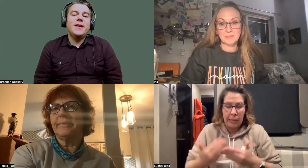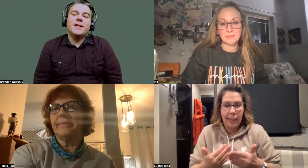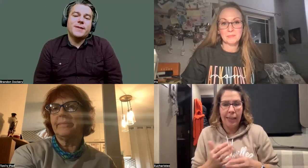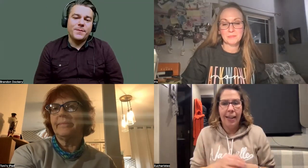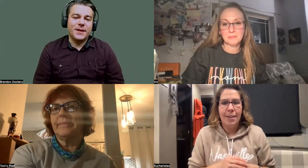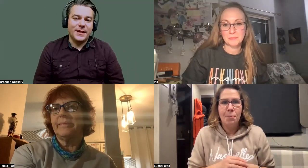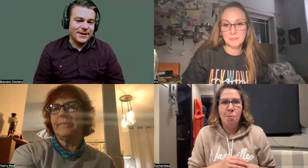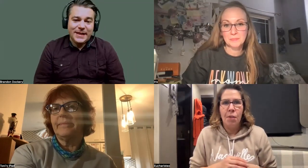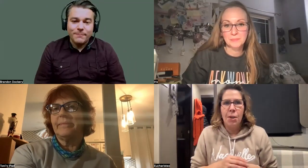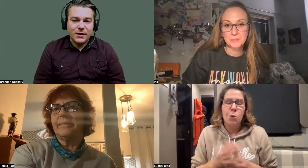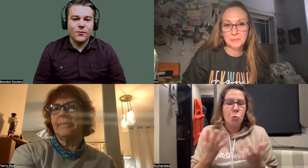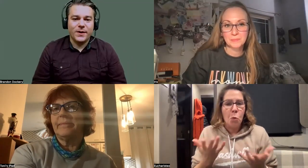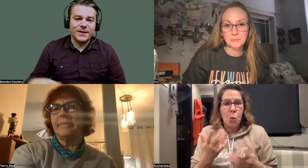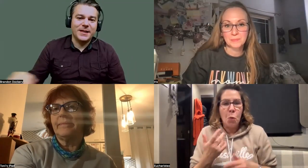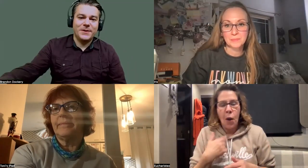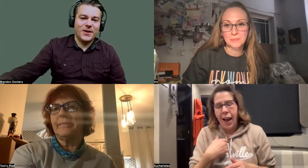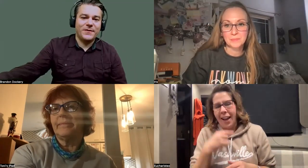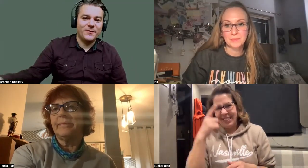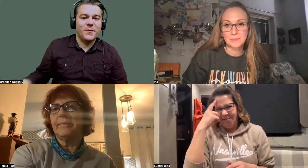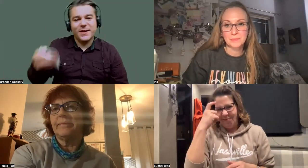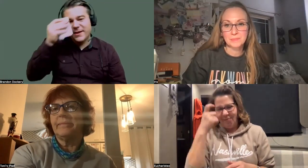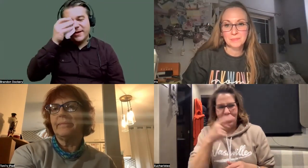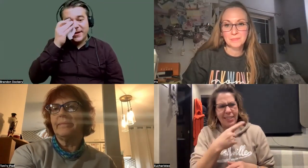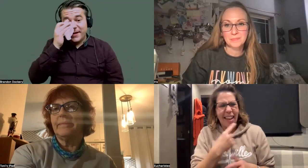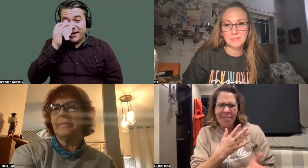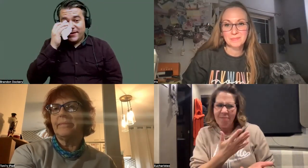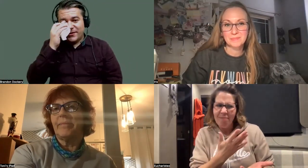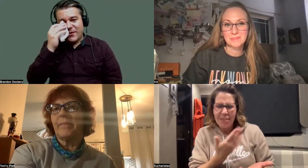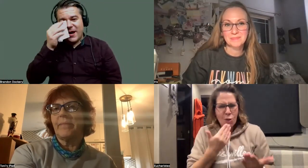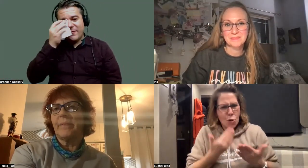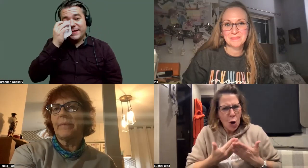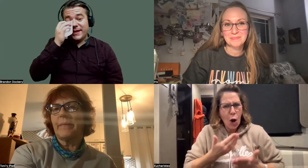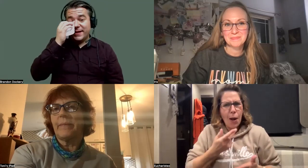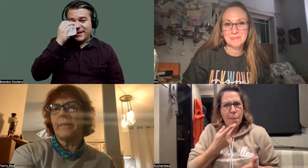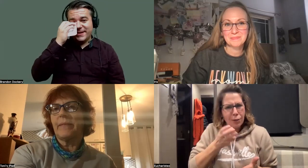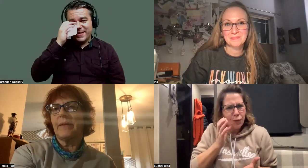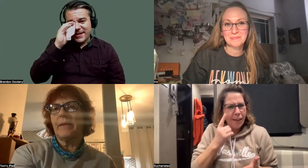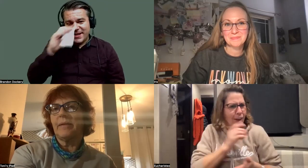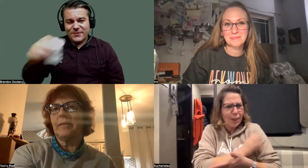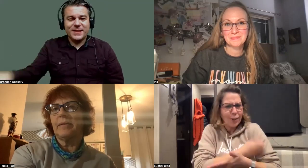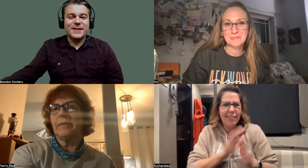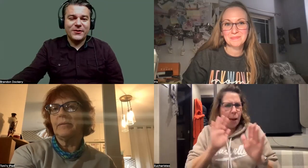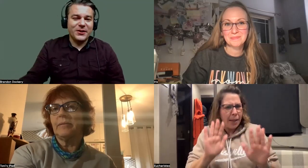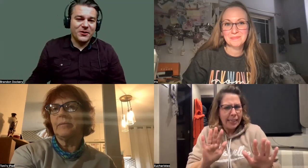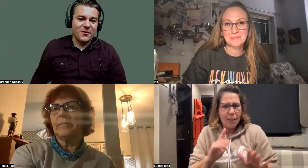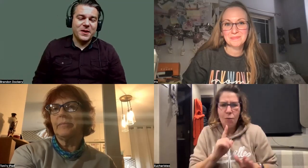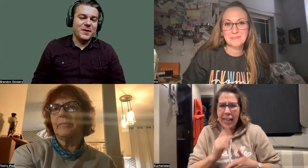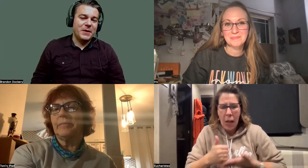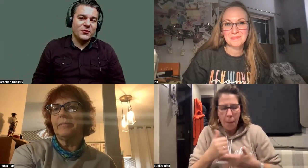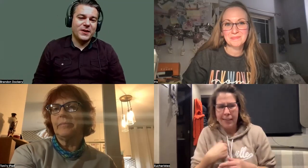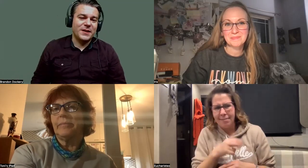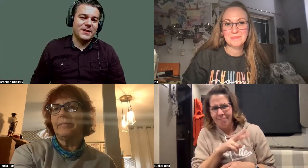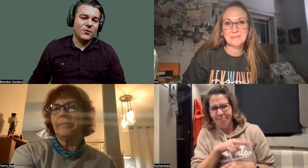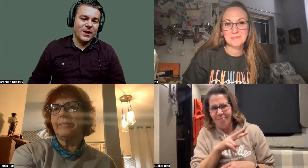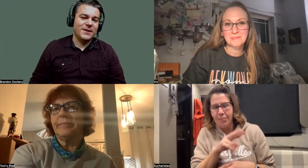You know, I needed something to keep me going to keep me driving through it. So I was, I was considering, you know, the